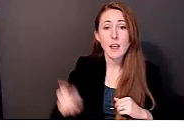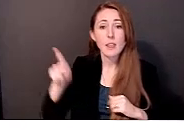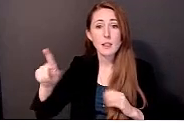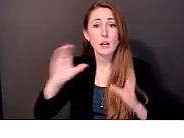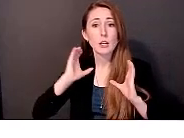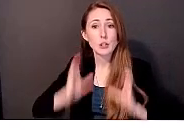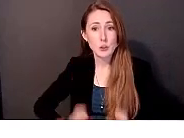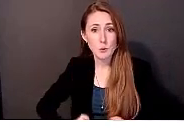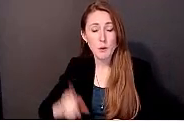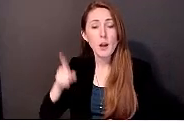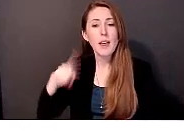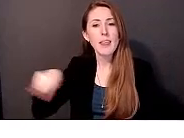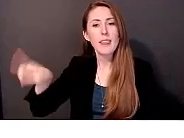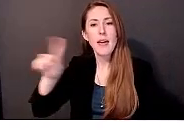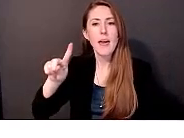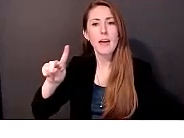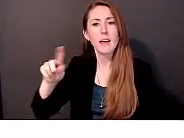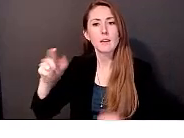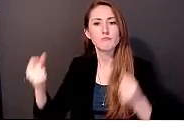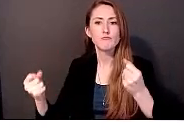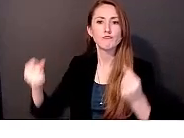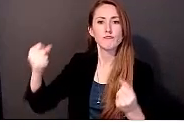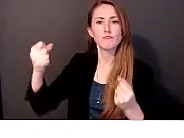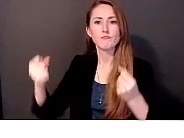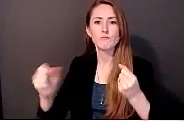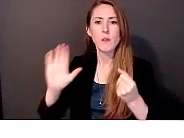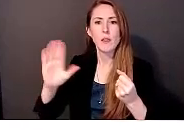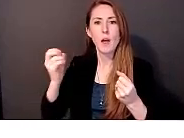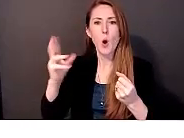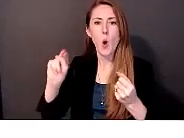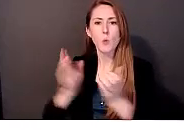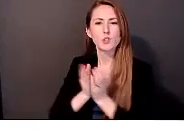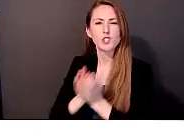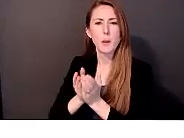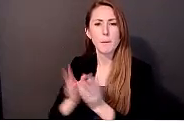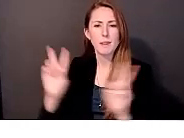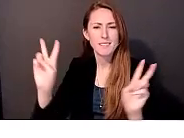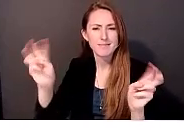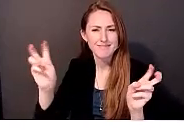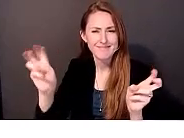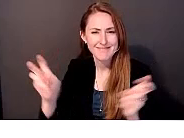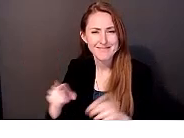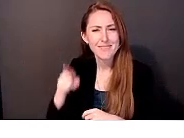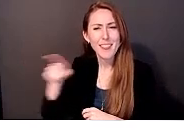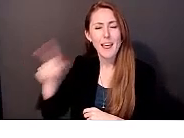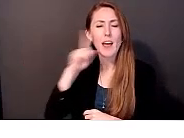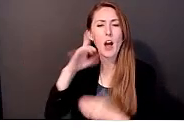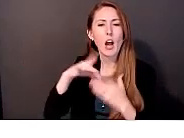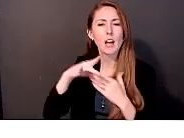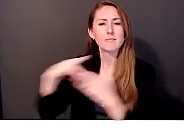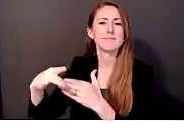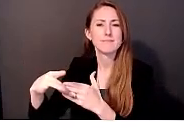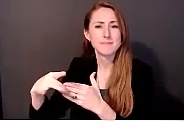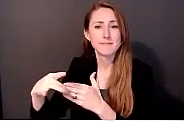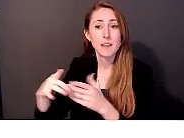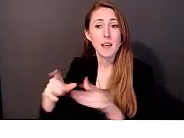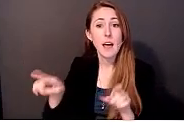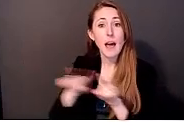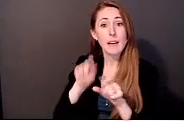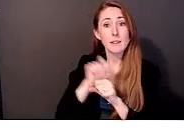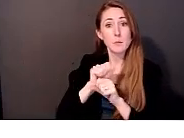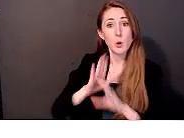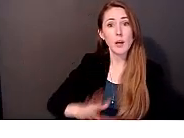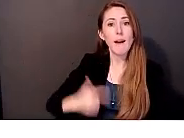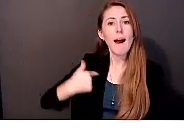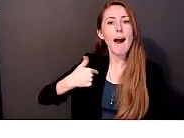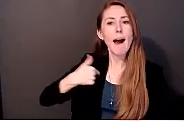their own ship. And, um, as an independent living center employee, I'm, I'm their first mate. I'm there